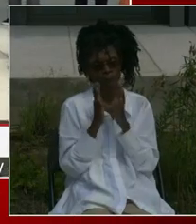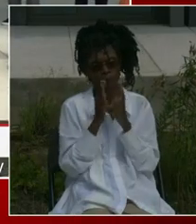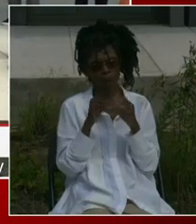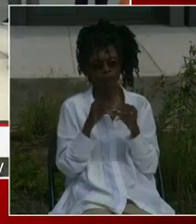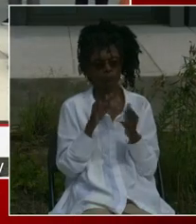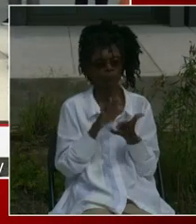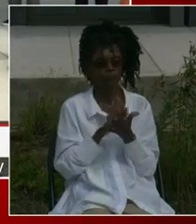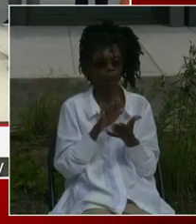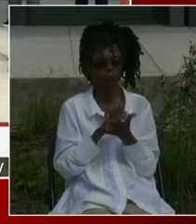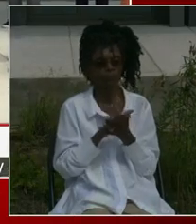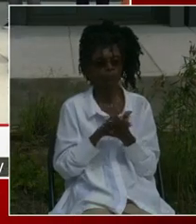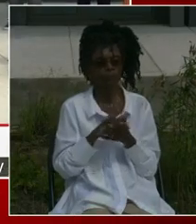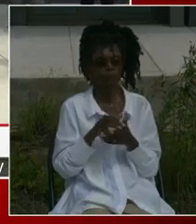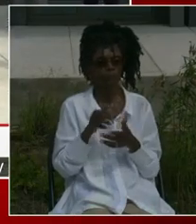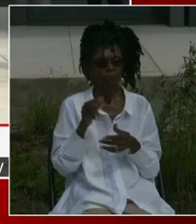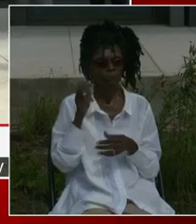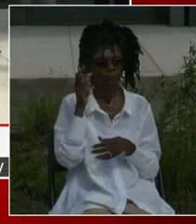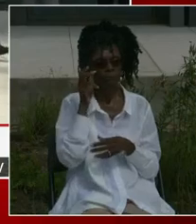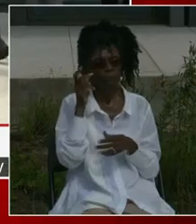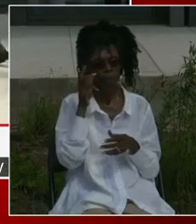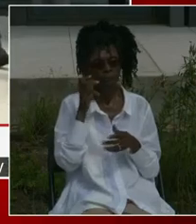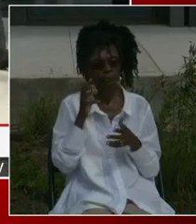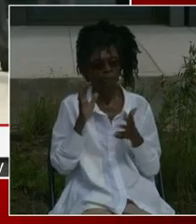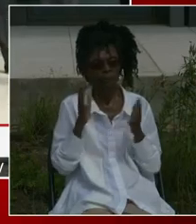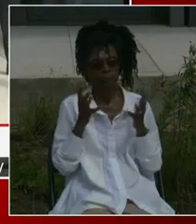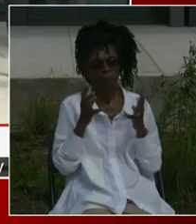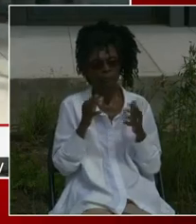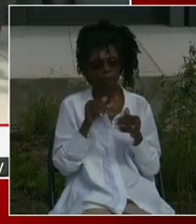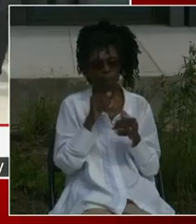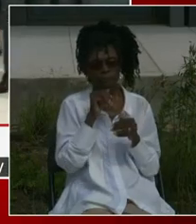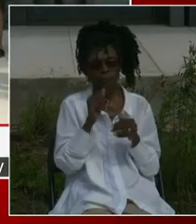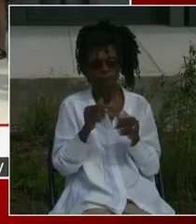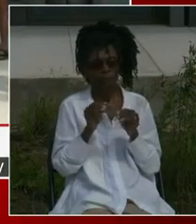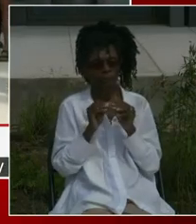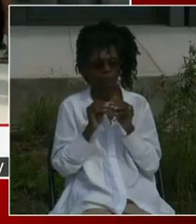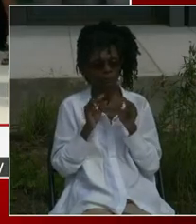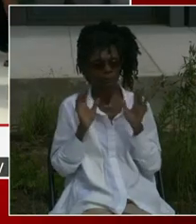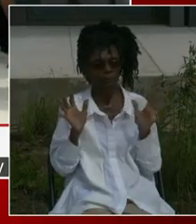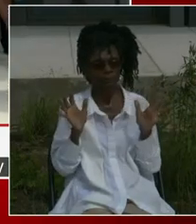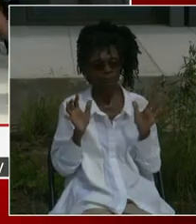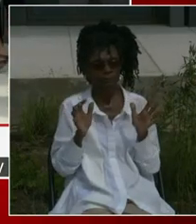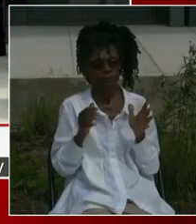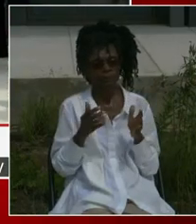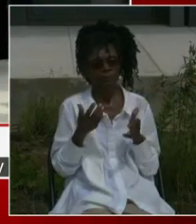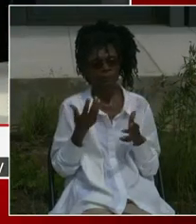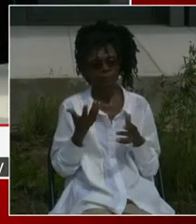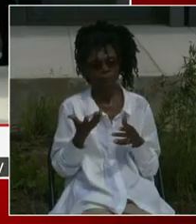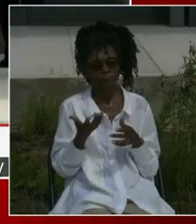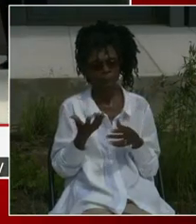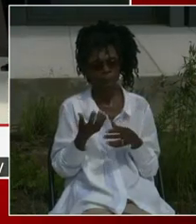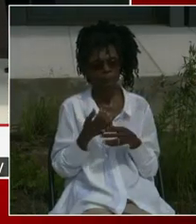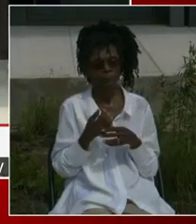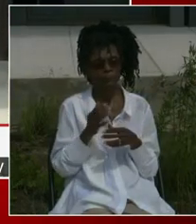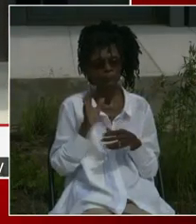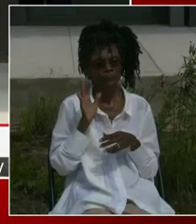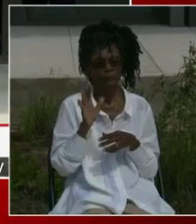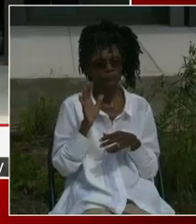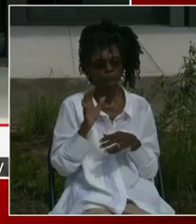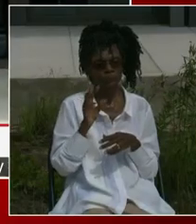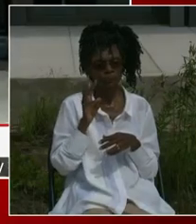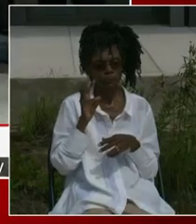in and out. So I think I heard your question to be about virtual learning